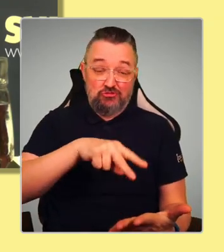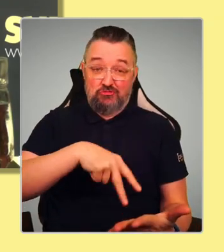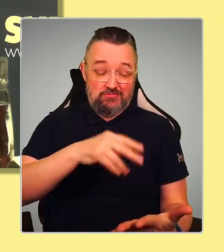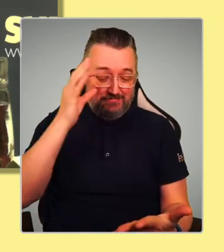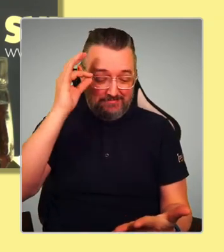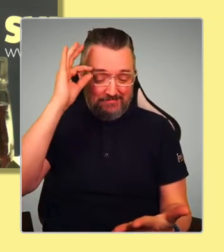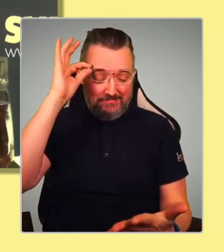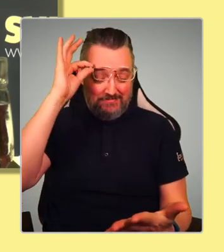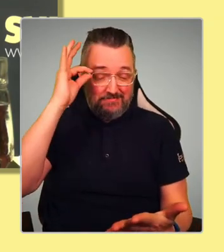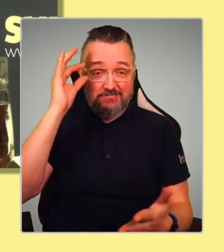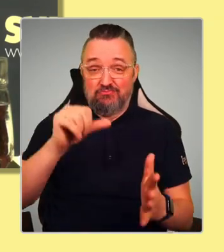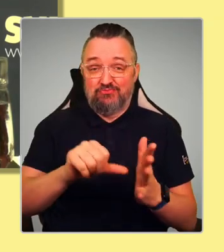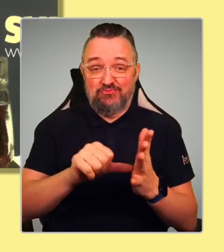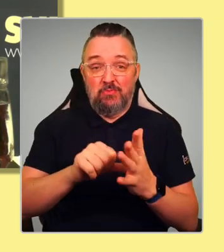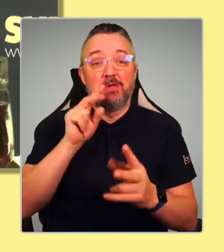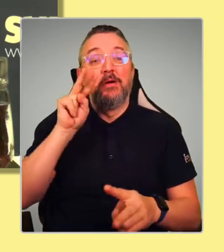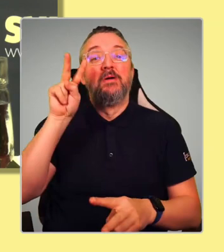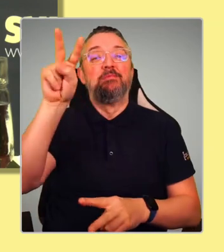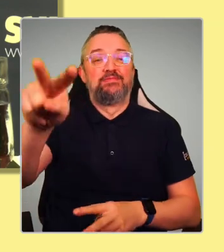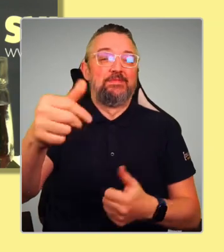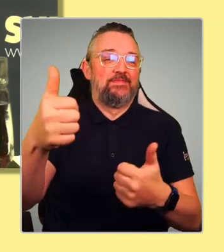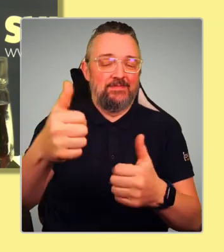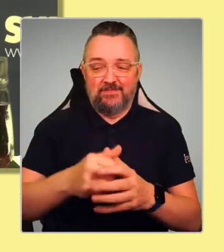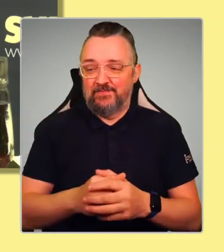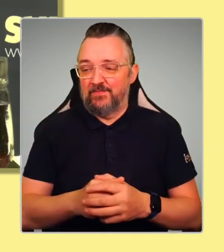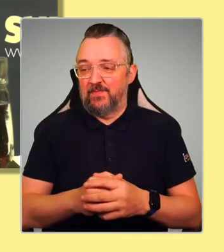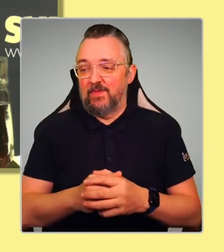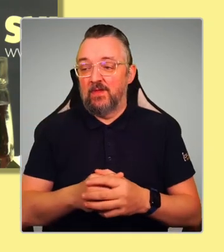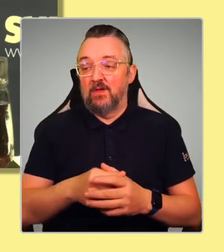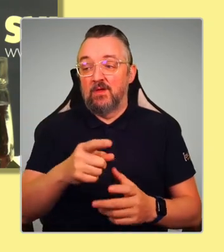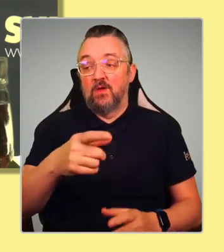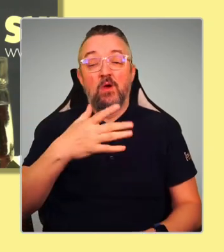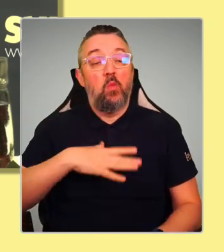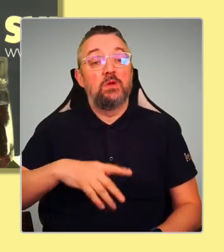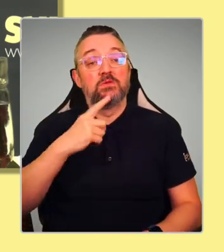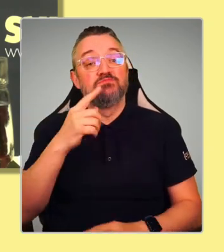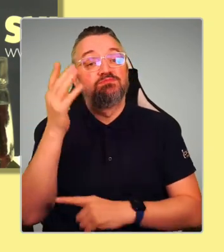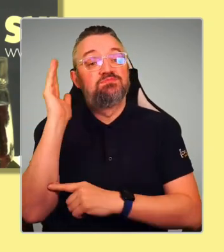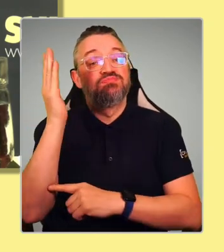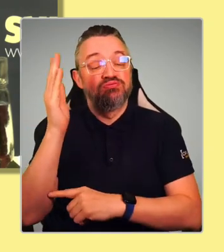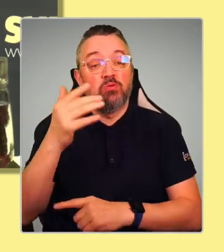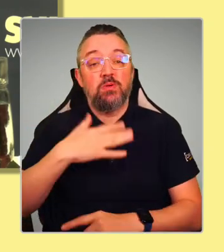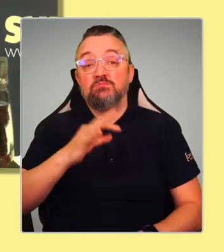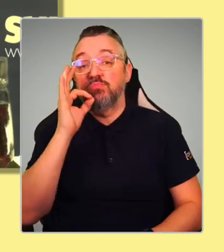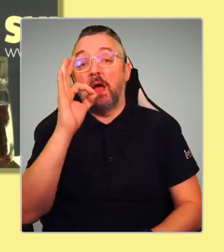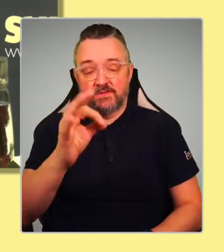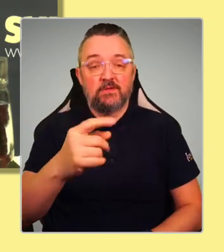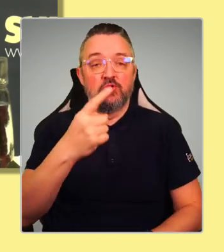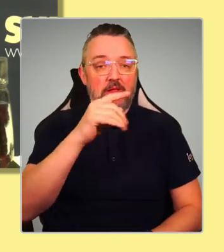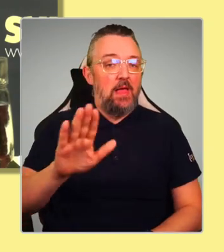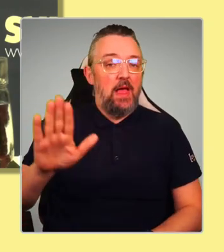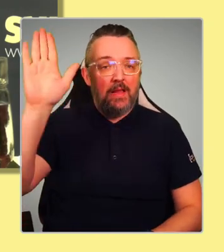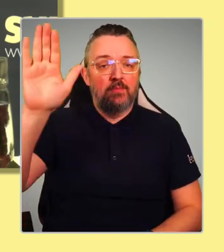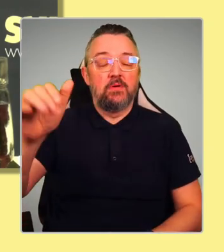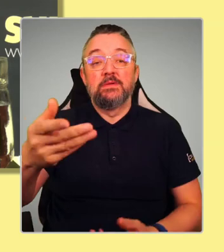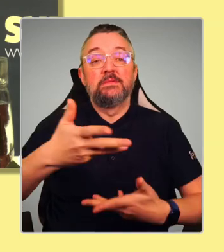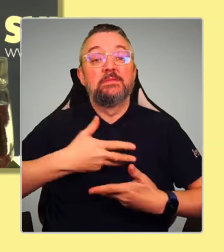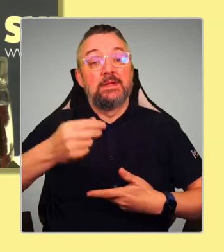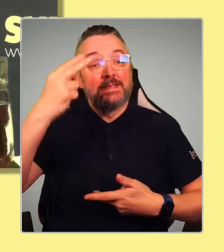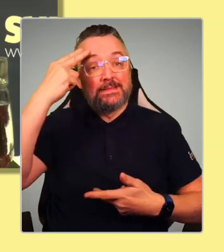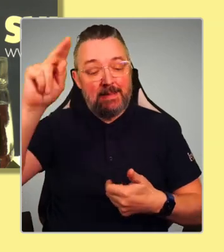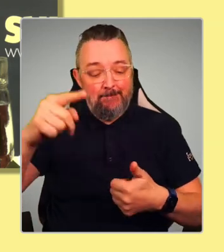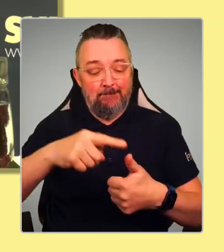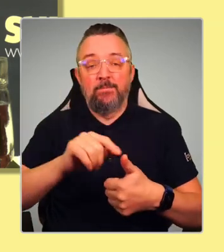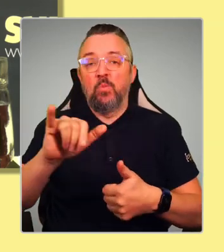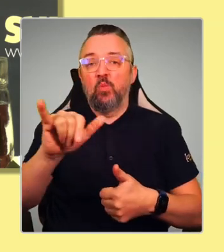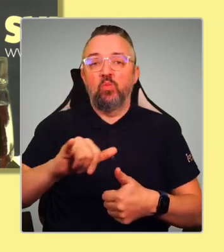room, which is the important bit. Put your hand up if you can and are able to tell us what your name is and which branch or constituency